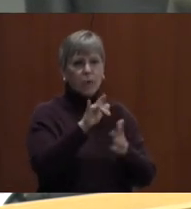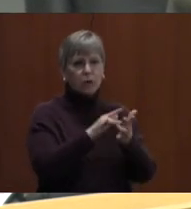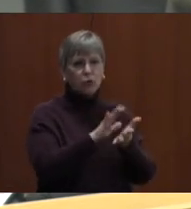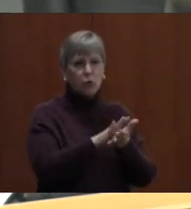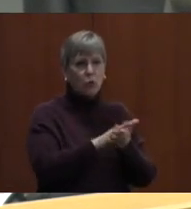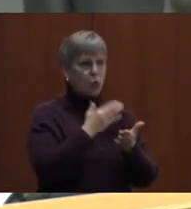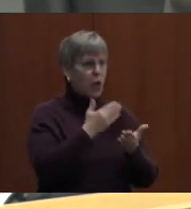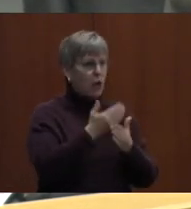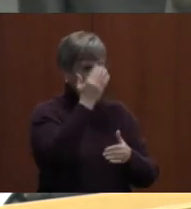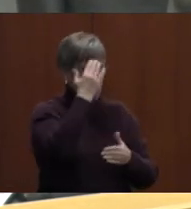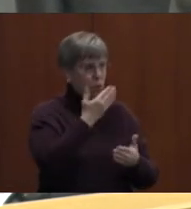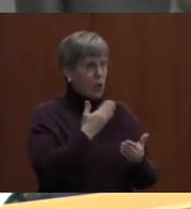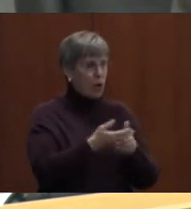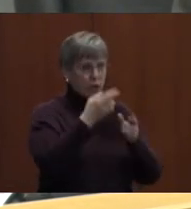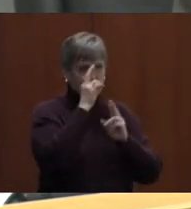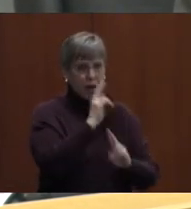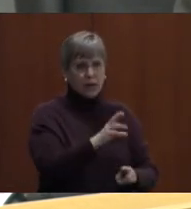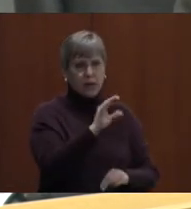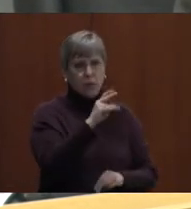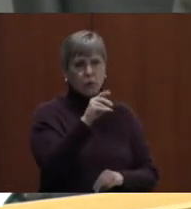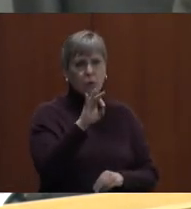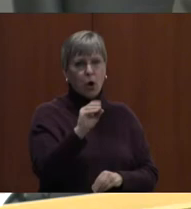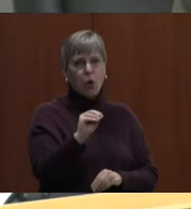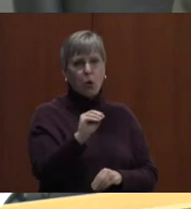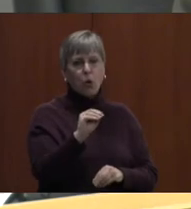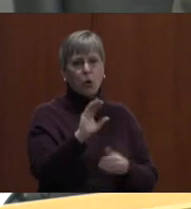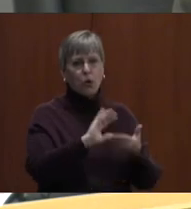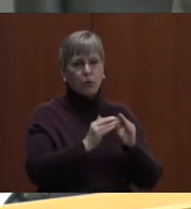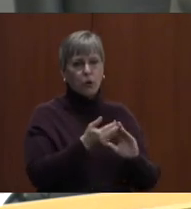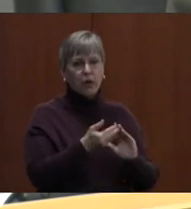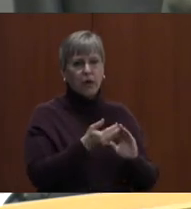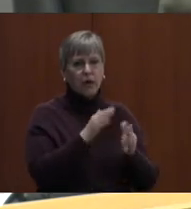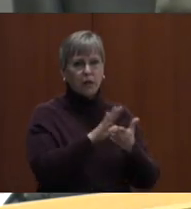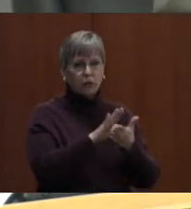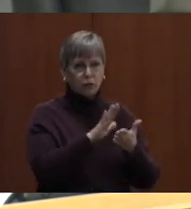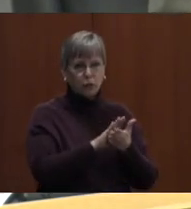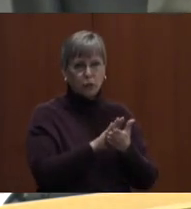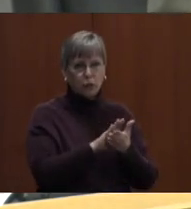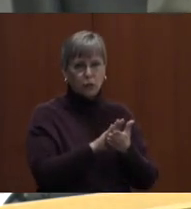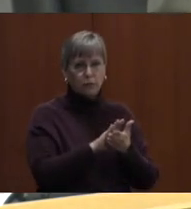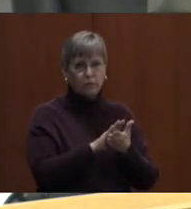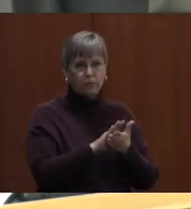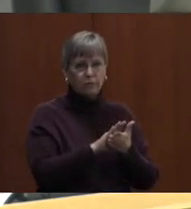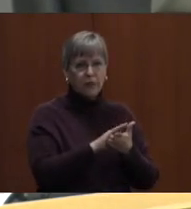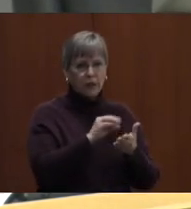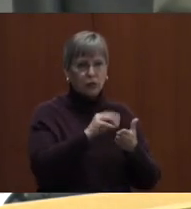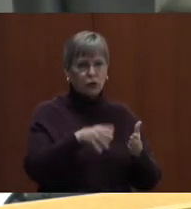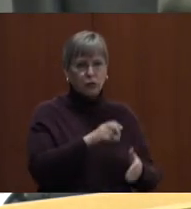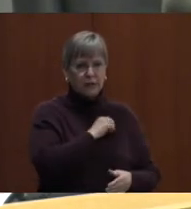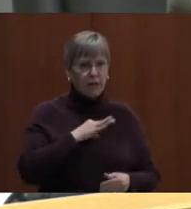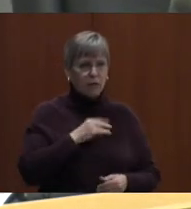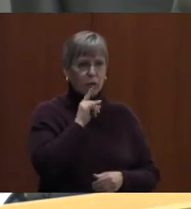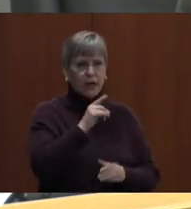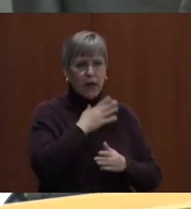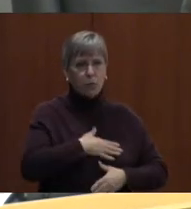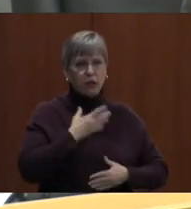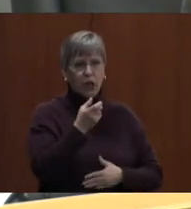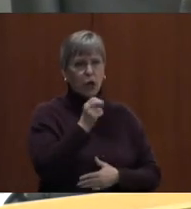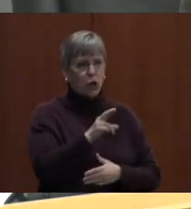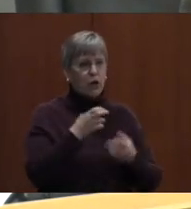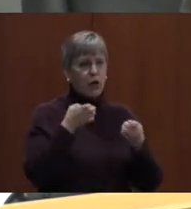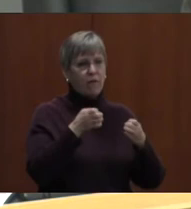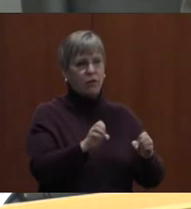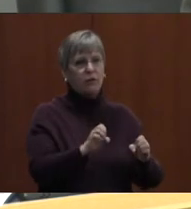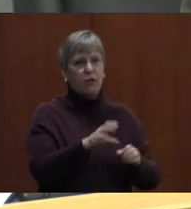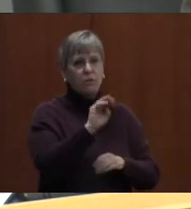well-known, well-respected in the Boonesboro community at the school. think the students and staff really appreciate her and her efforts. At